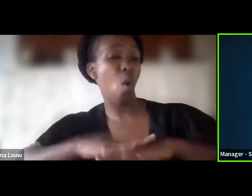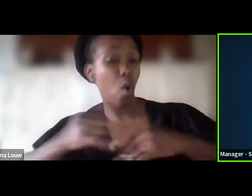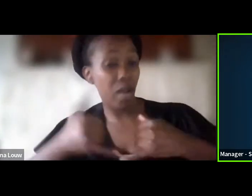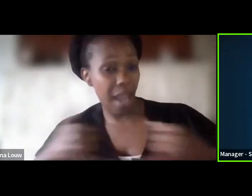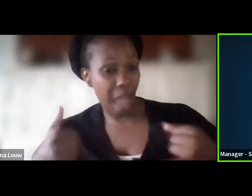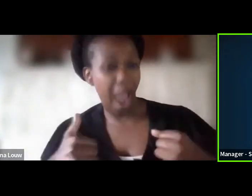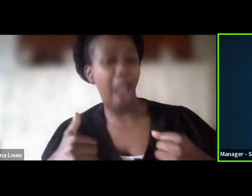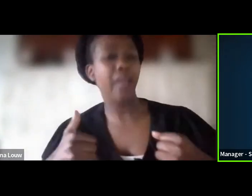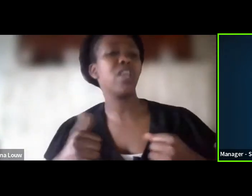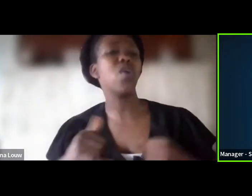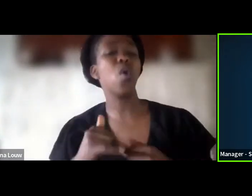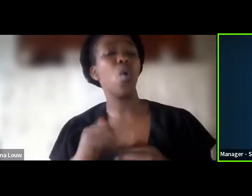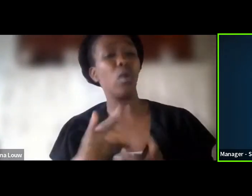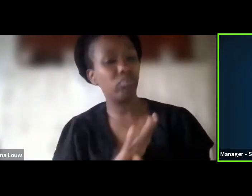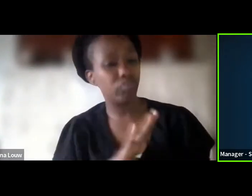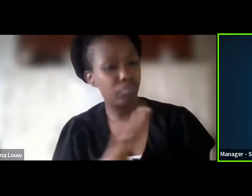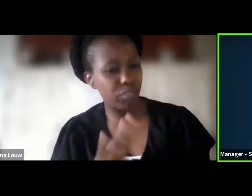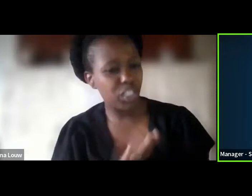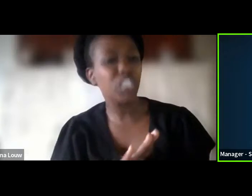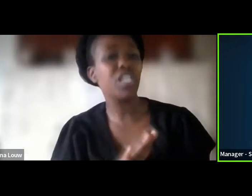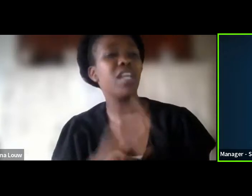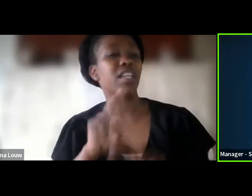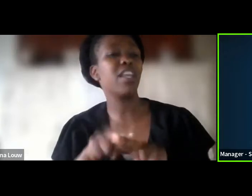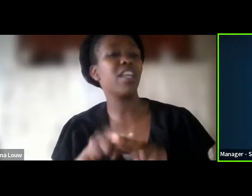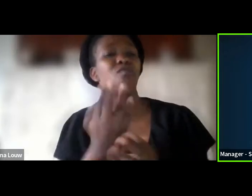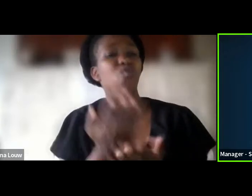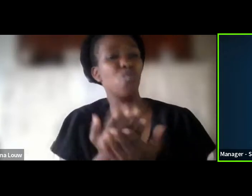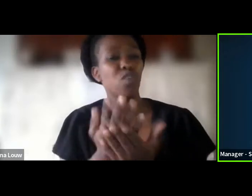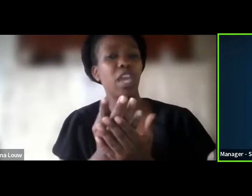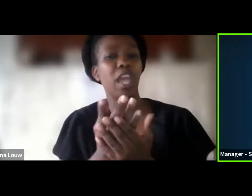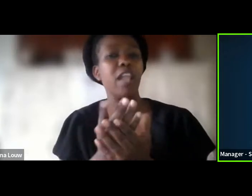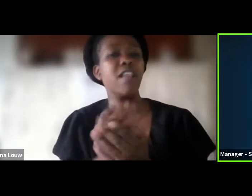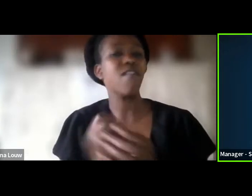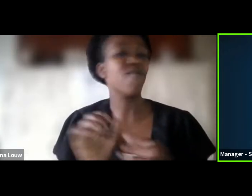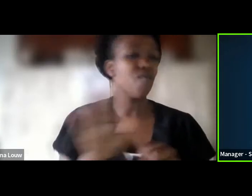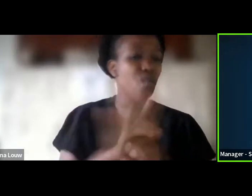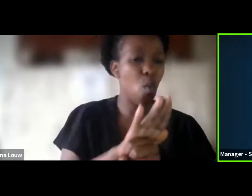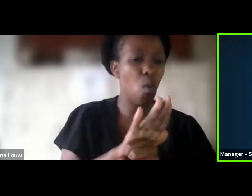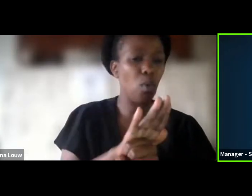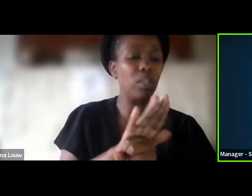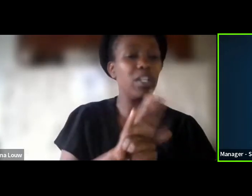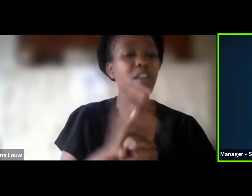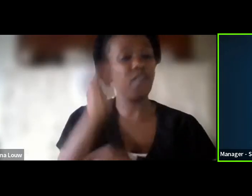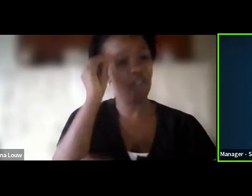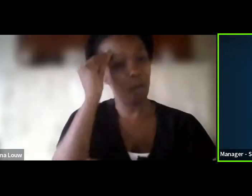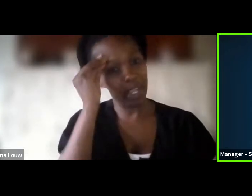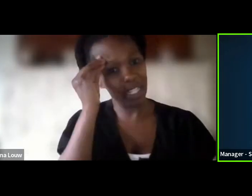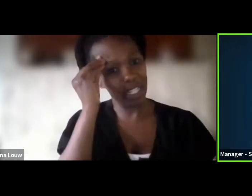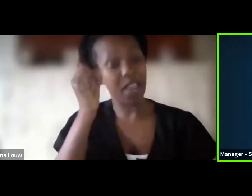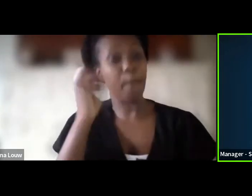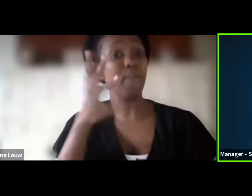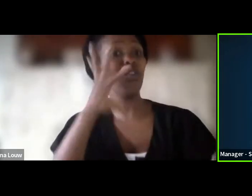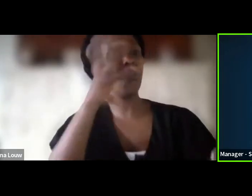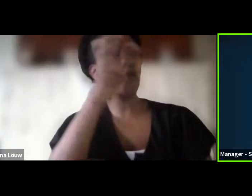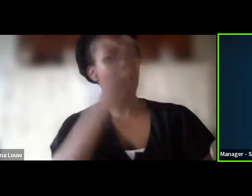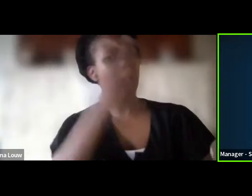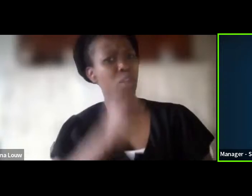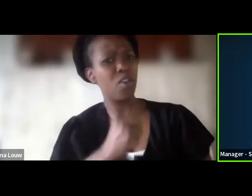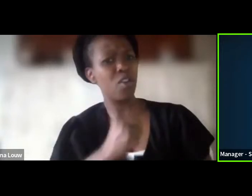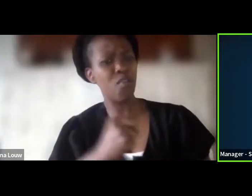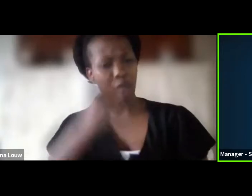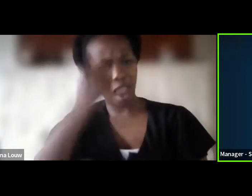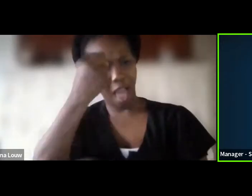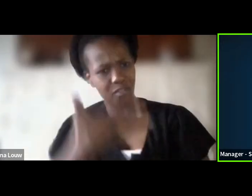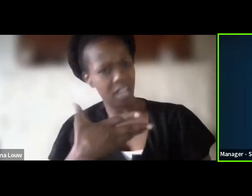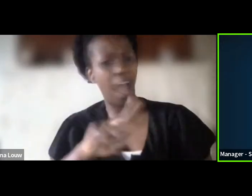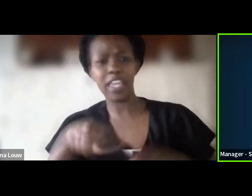please. Maafrika amandle. Let me not keep you here longer than you expected to be. We have now come to